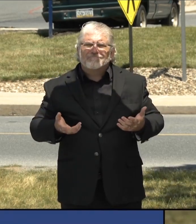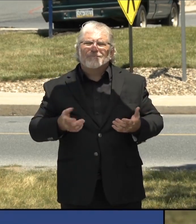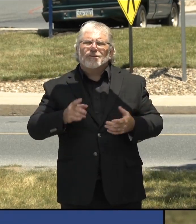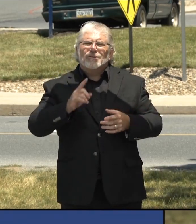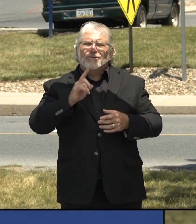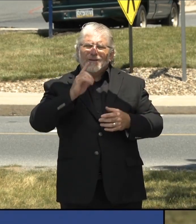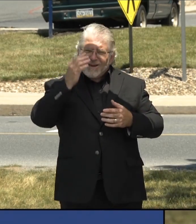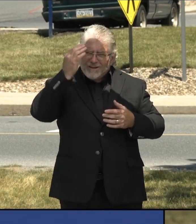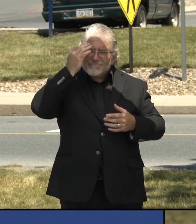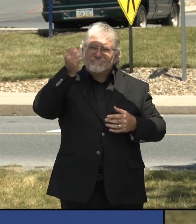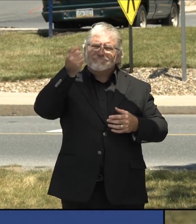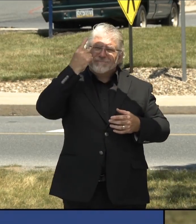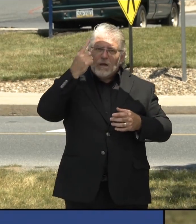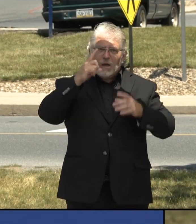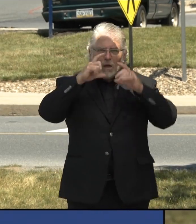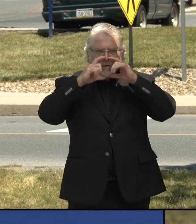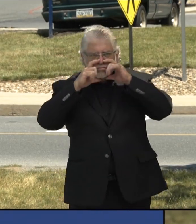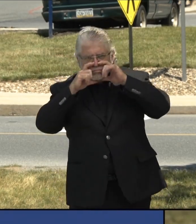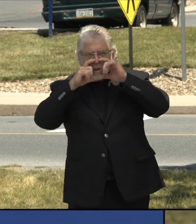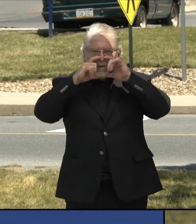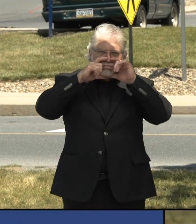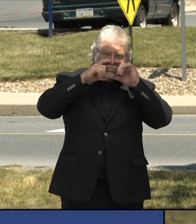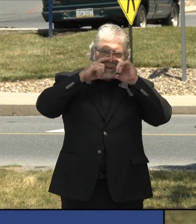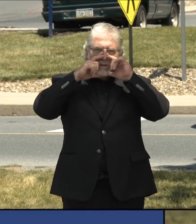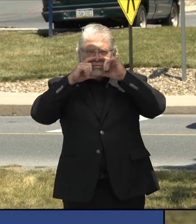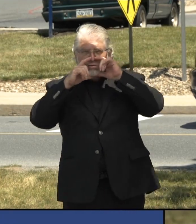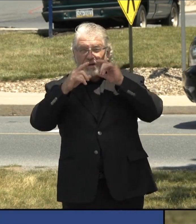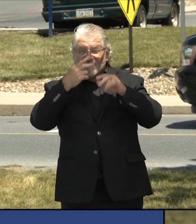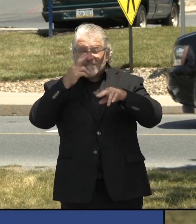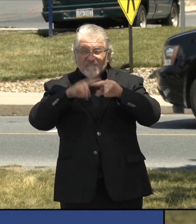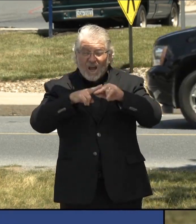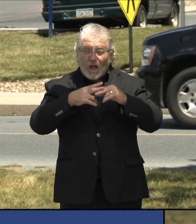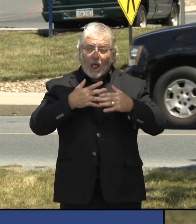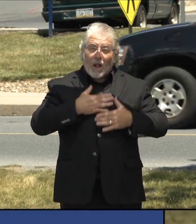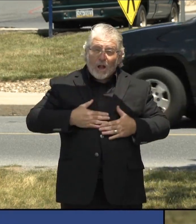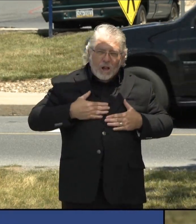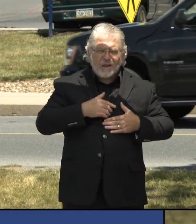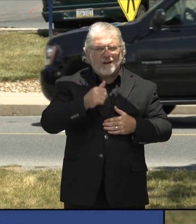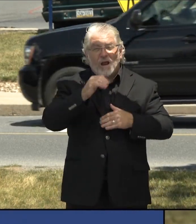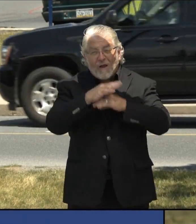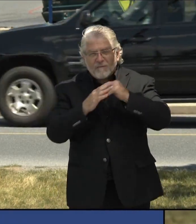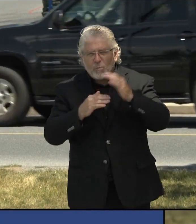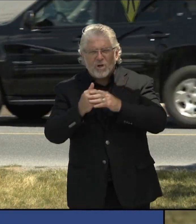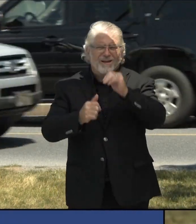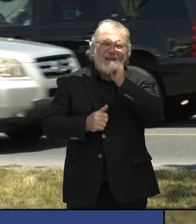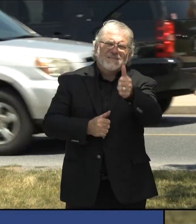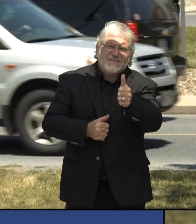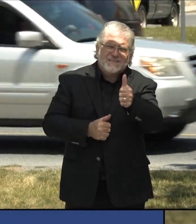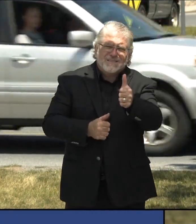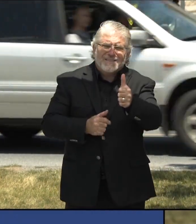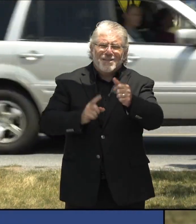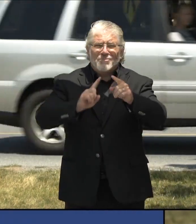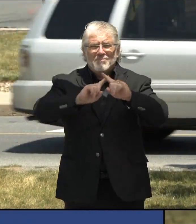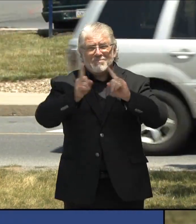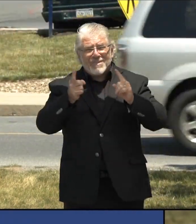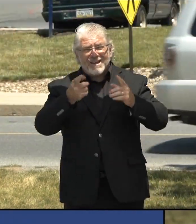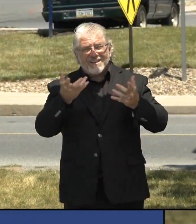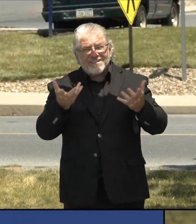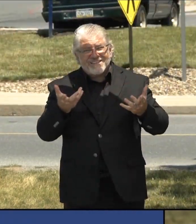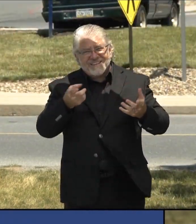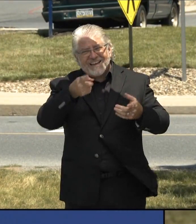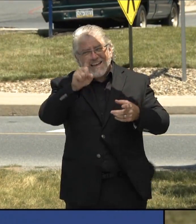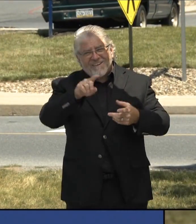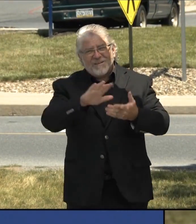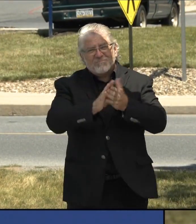in the neck, as the governor said. But it's not that hard when we're in public to put the mask on. And it needs to become socially unacceptable